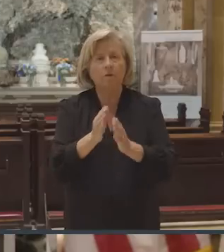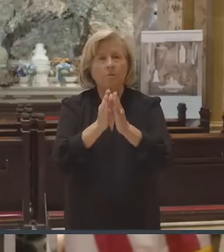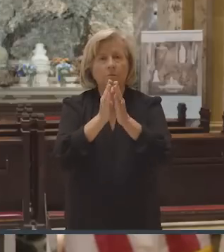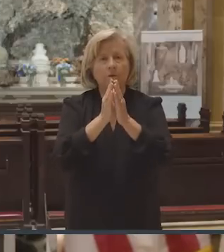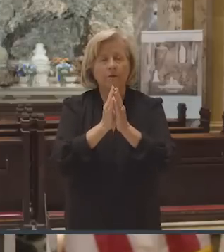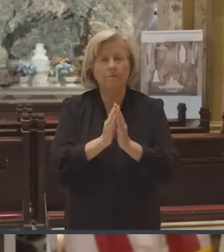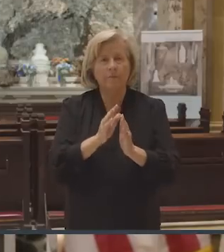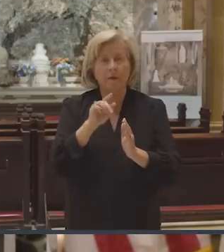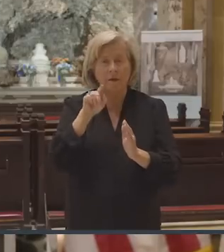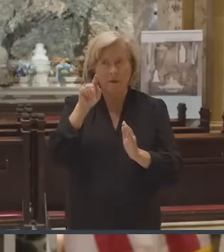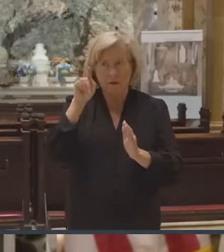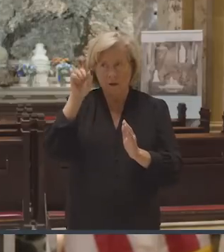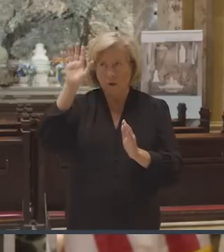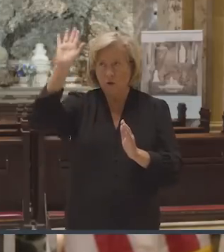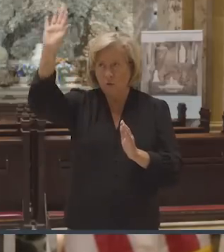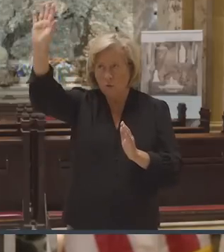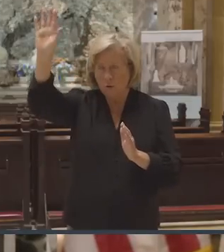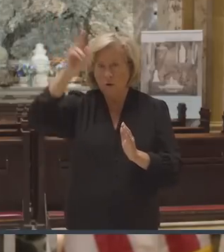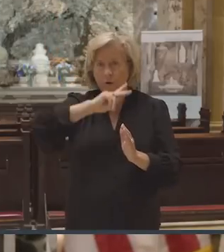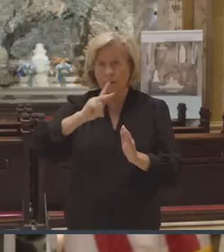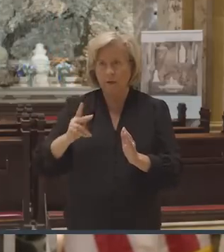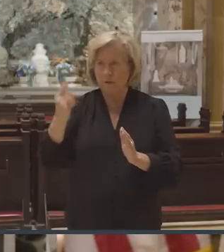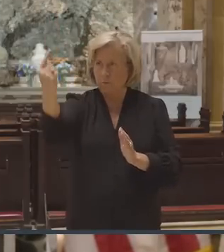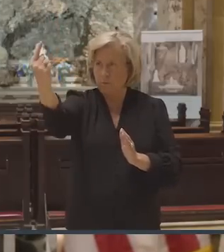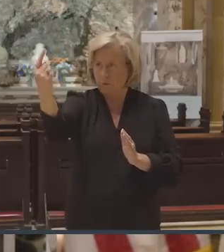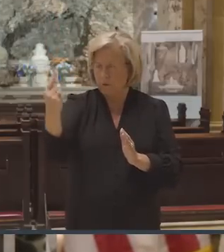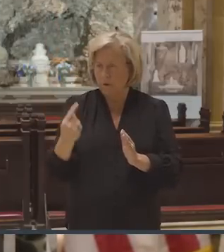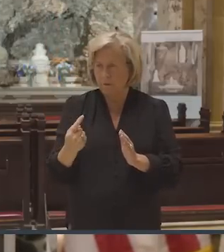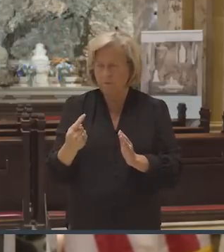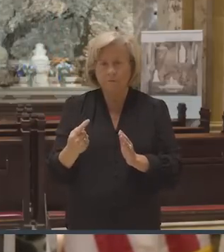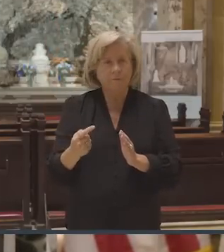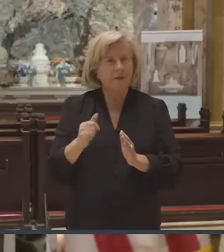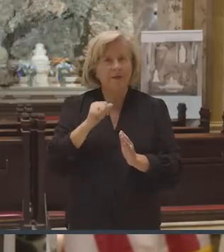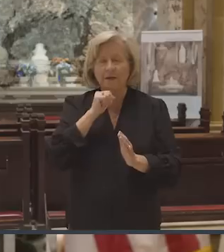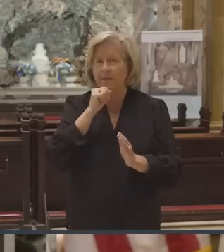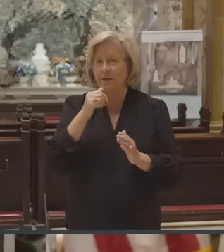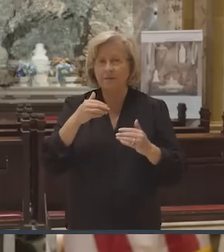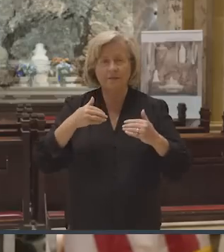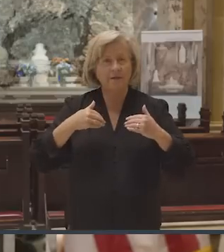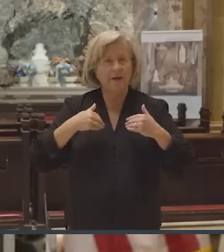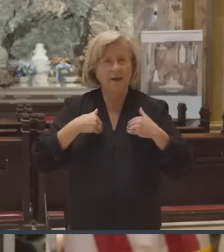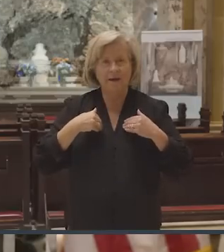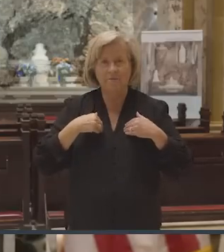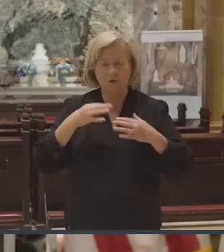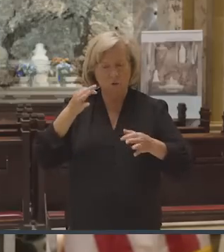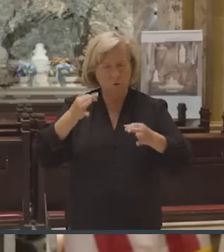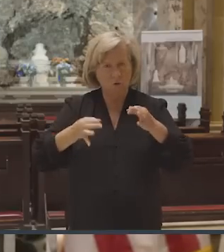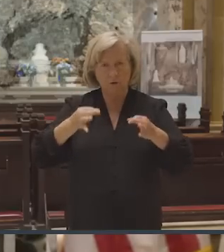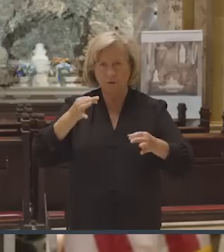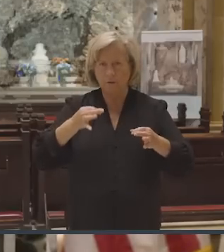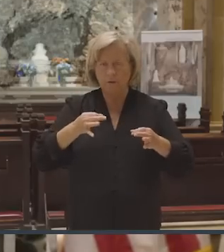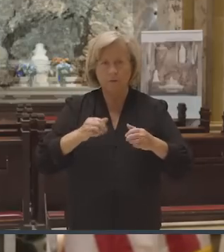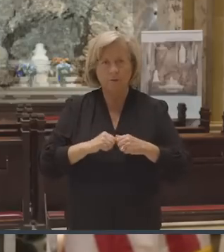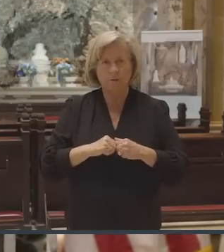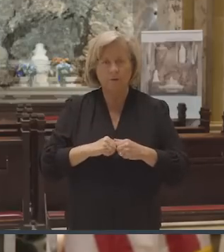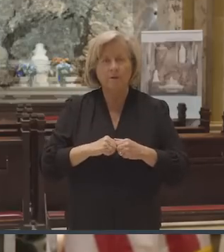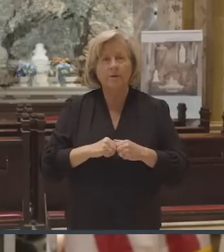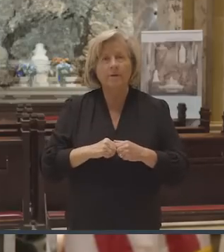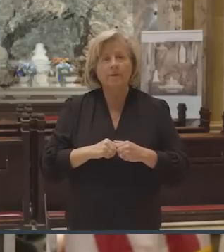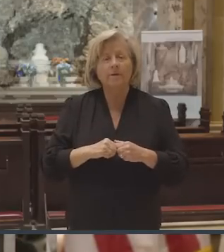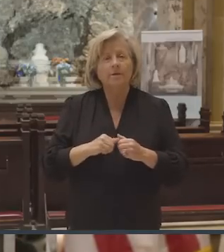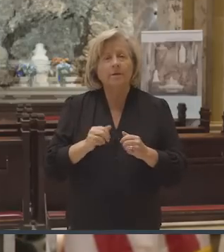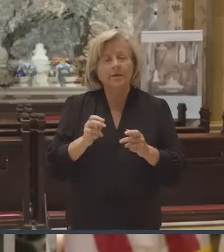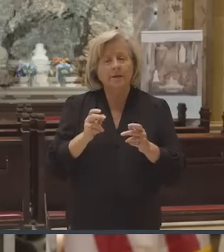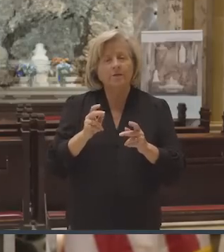Thy kingdom come. This kingdom doesn't have a castle or a court. It isn't a place of